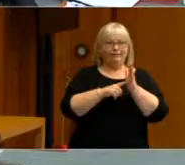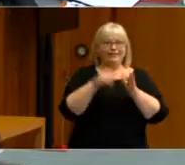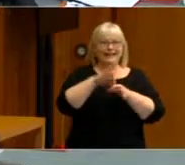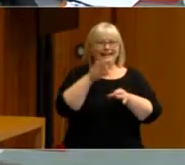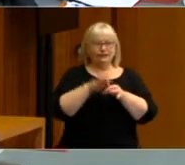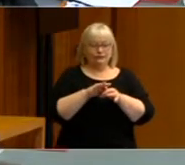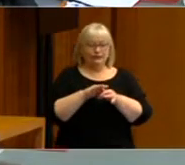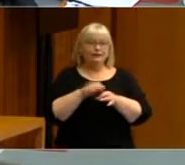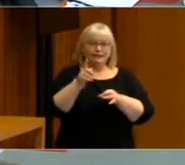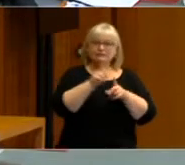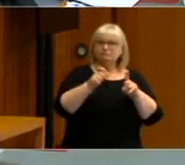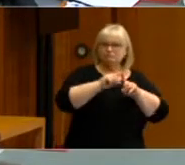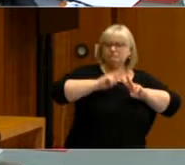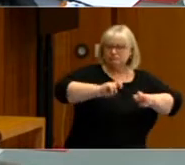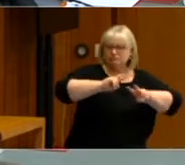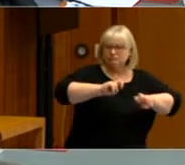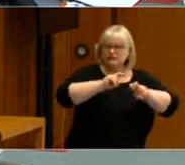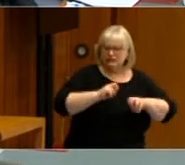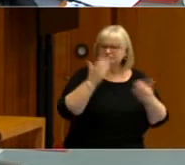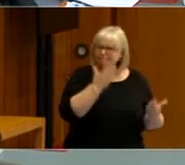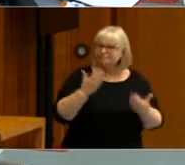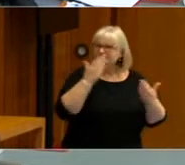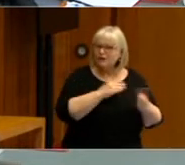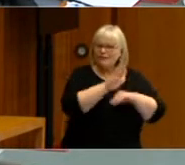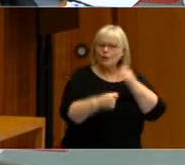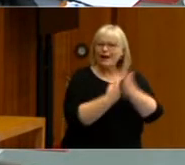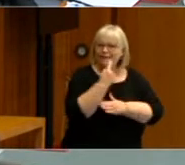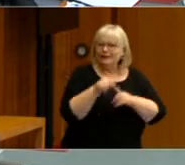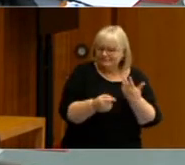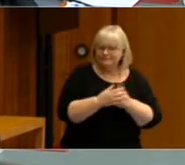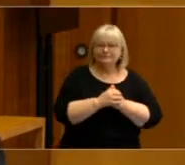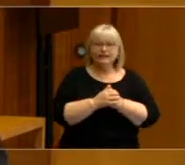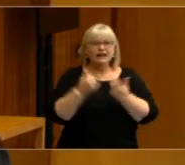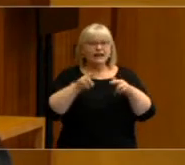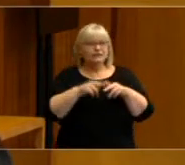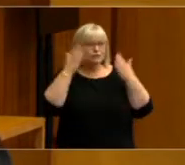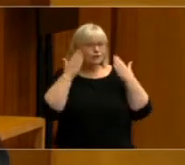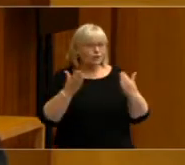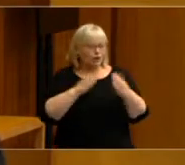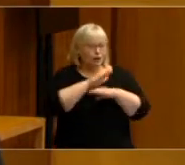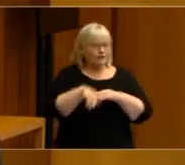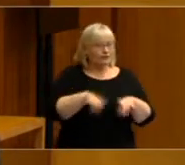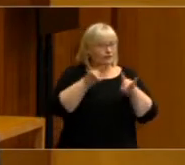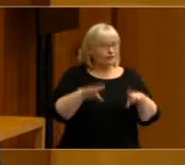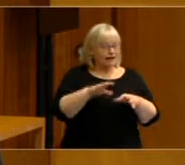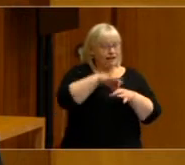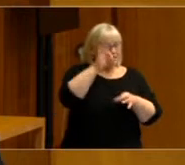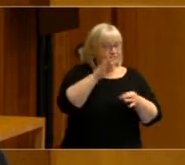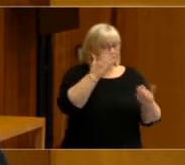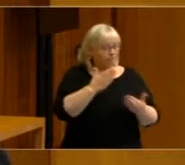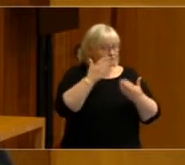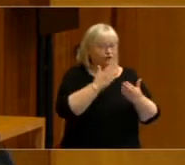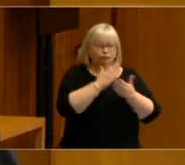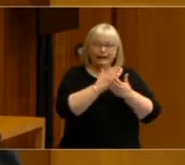revealed by the 2019 election study. For those unfamiliar, the Australian election study is the leading study of